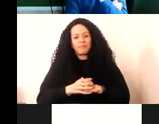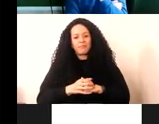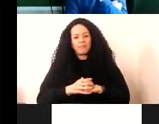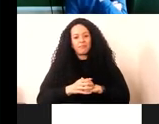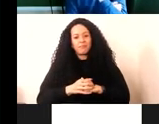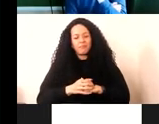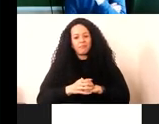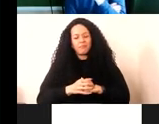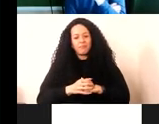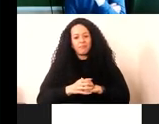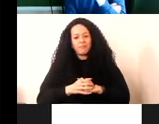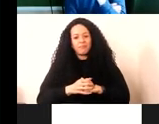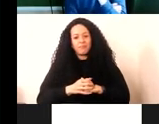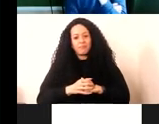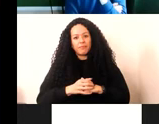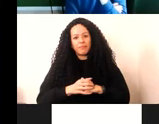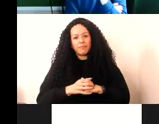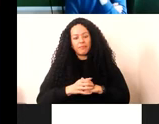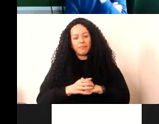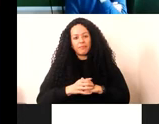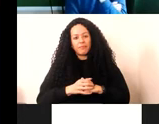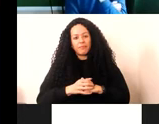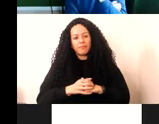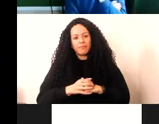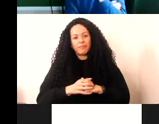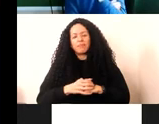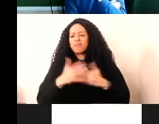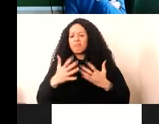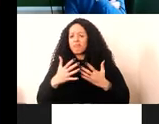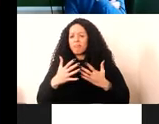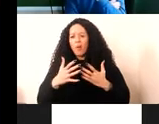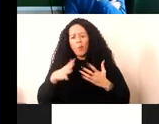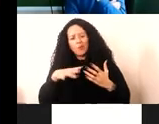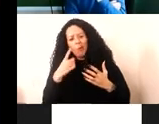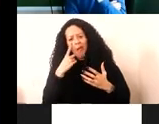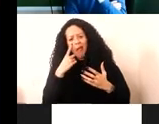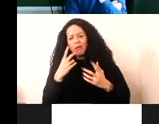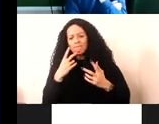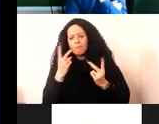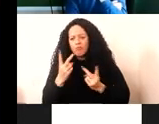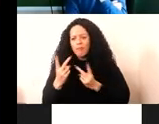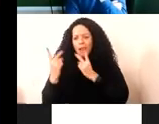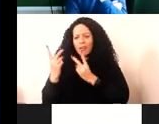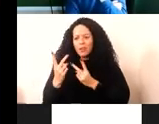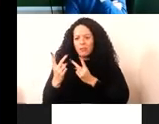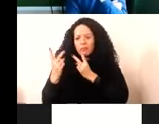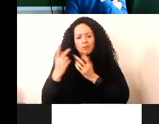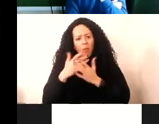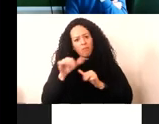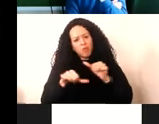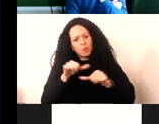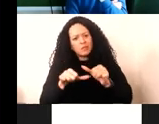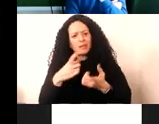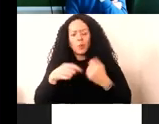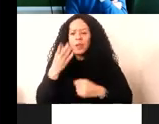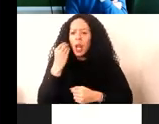So. We now wanted to offer a few reflections on this process and what we learned along the way. So